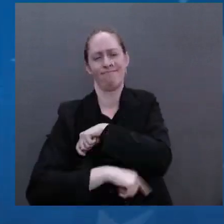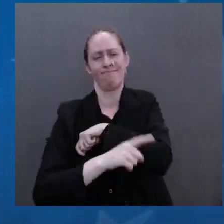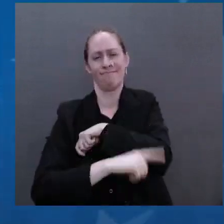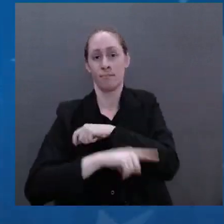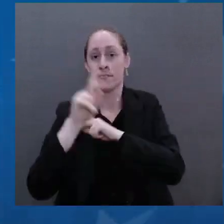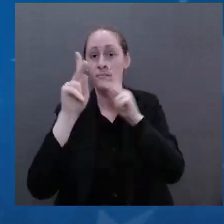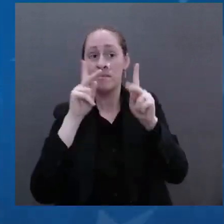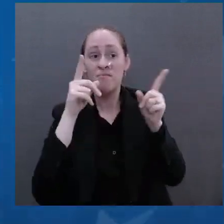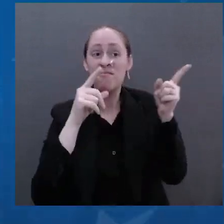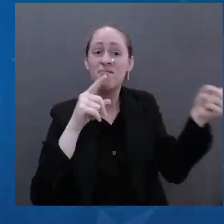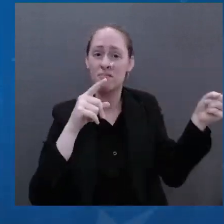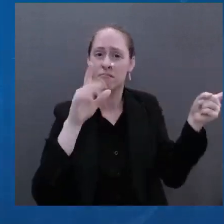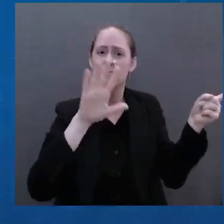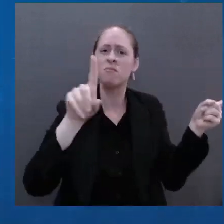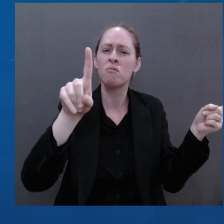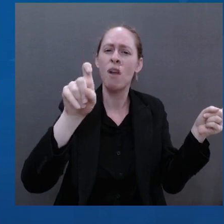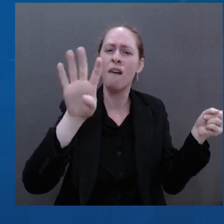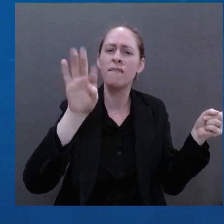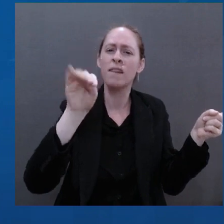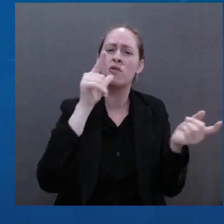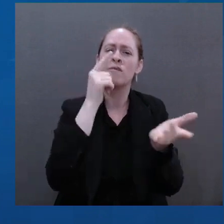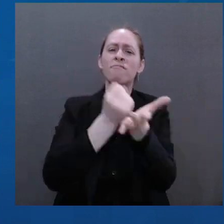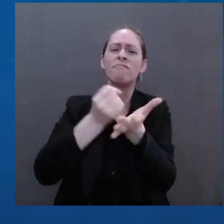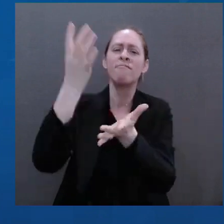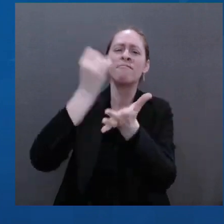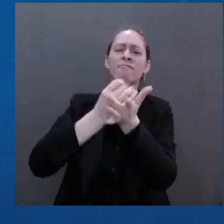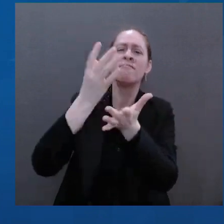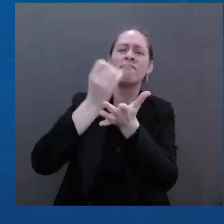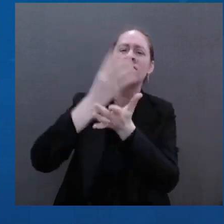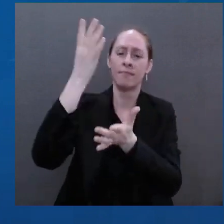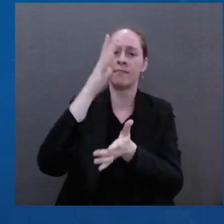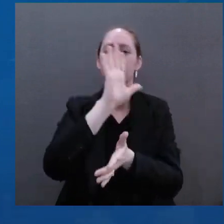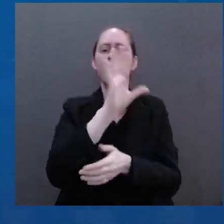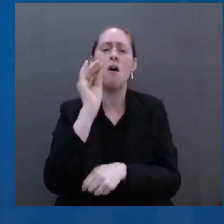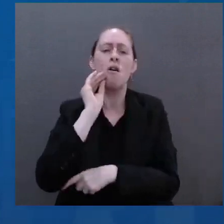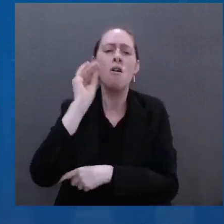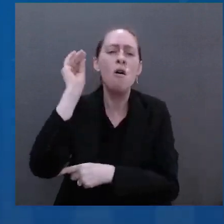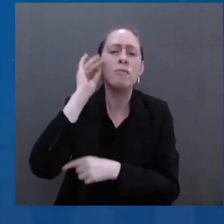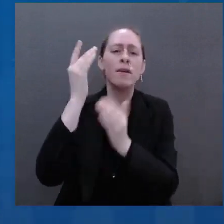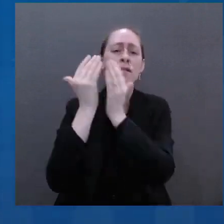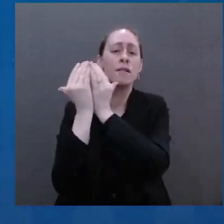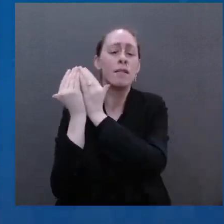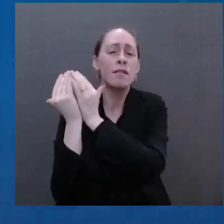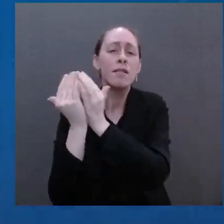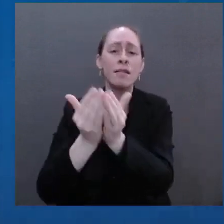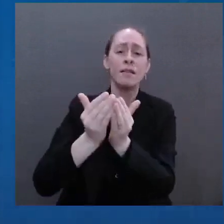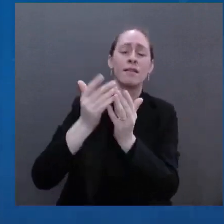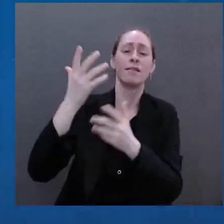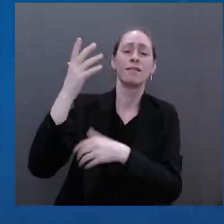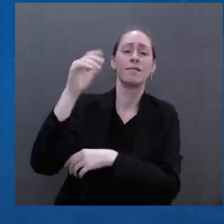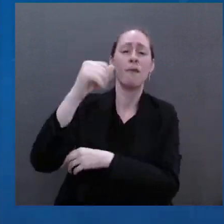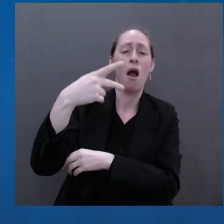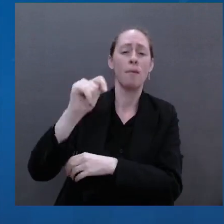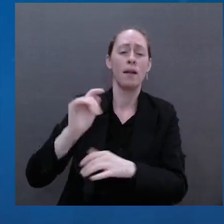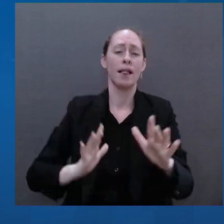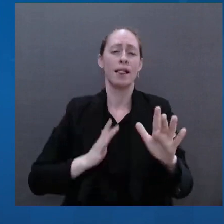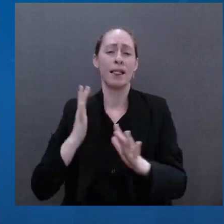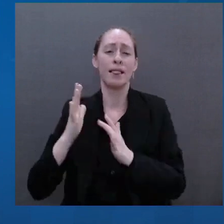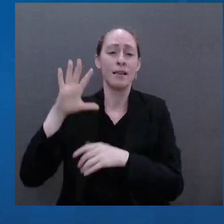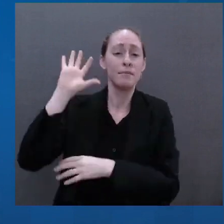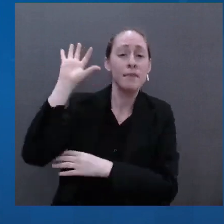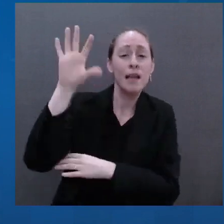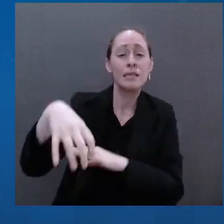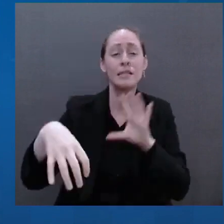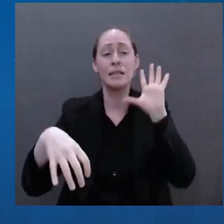apartments, their mansions. We've sanctioned more than 400 Russian government officials, including key architects of this war.